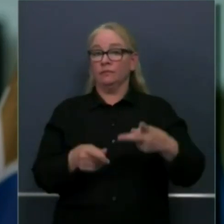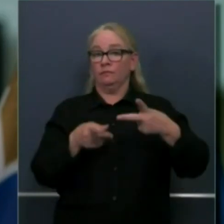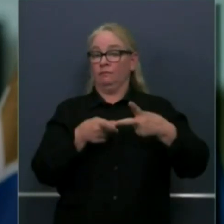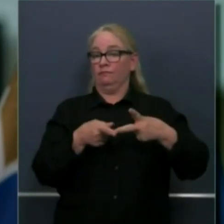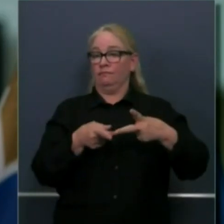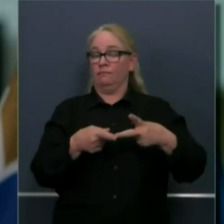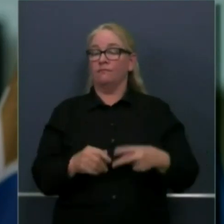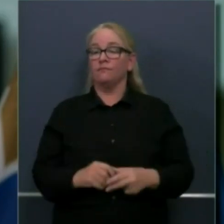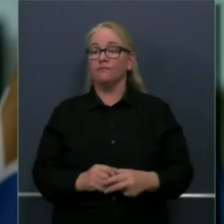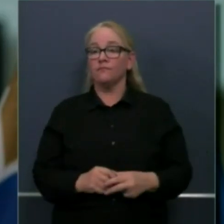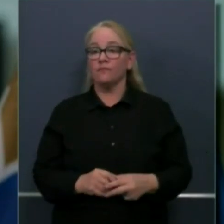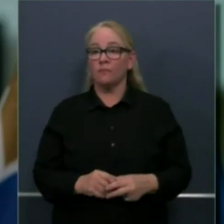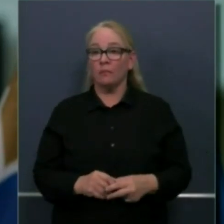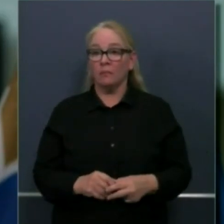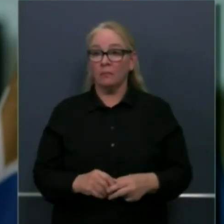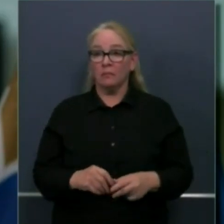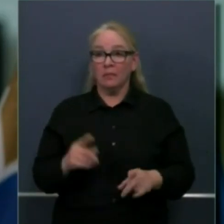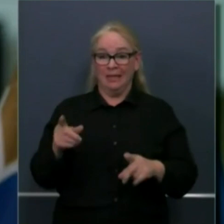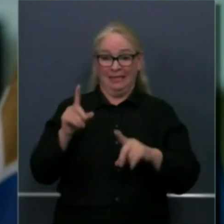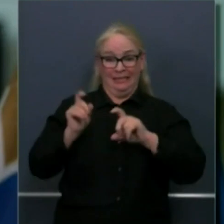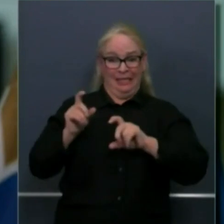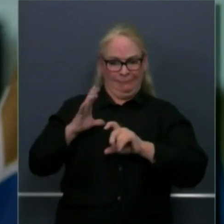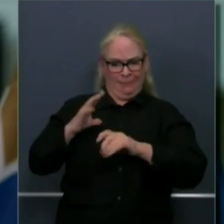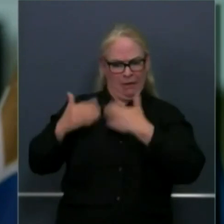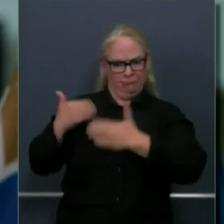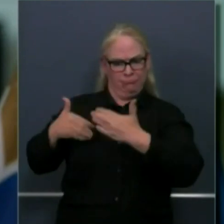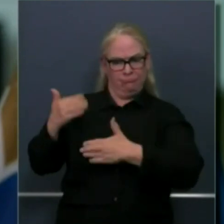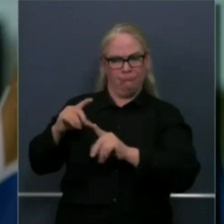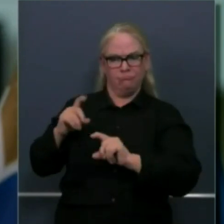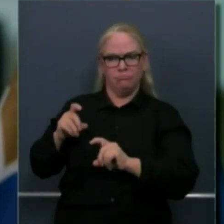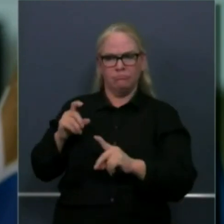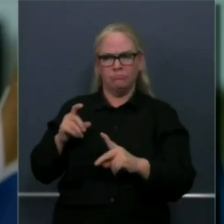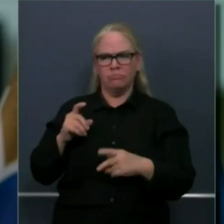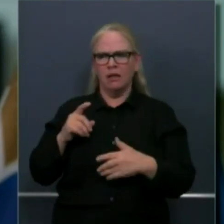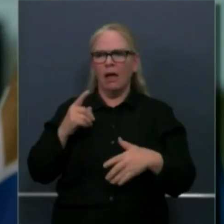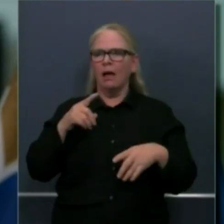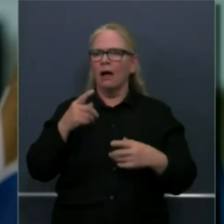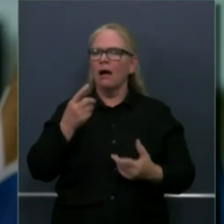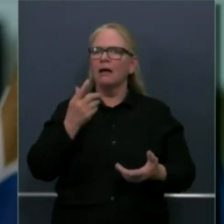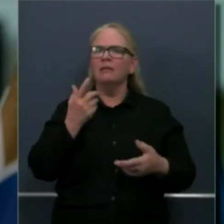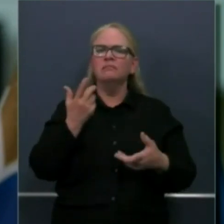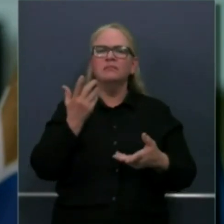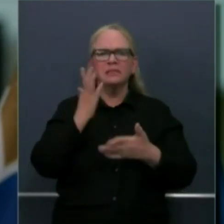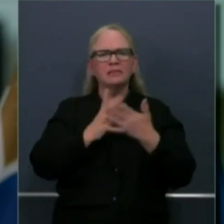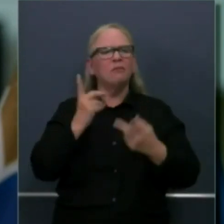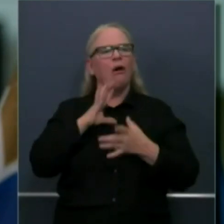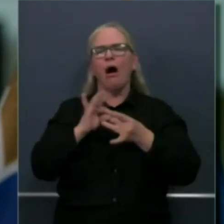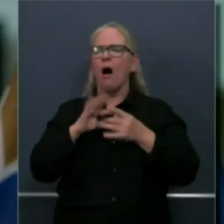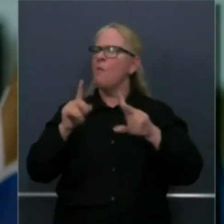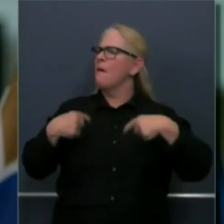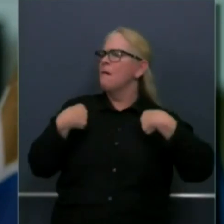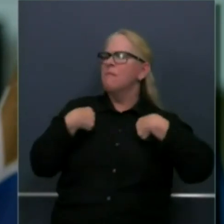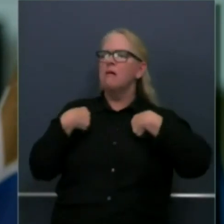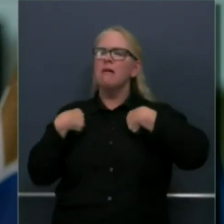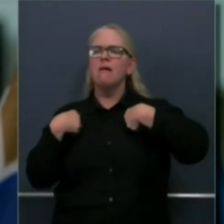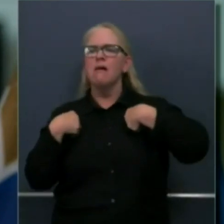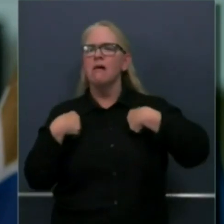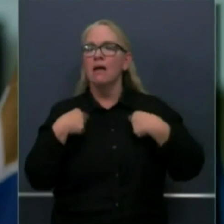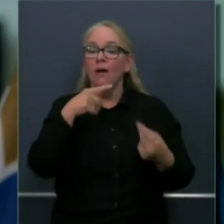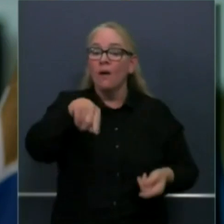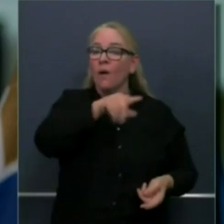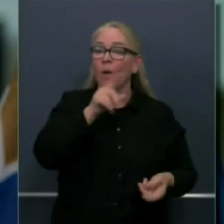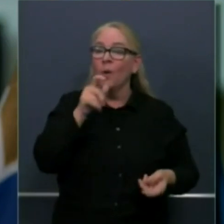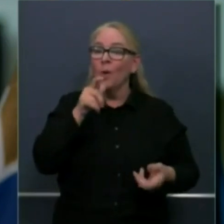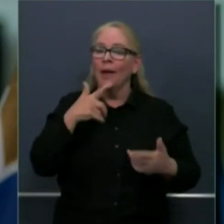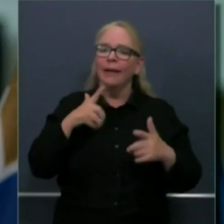nice but what about me and what I mean by that is what about you living in a rural rural part of California